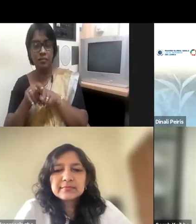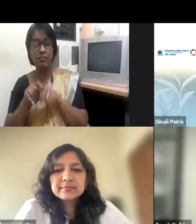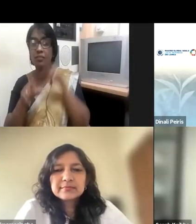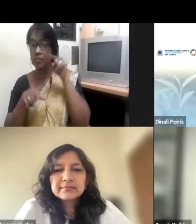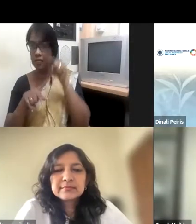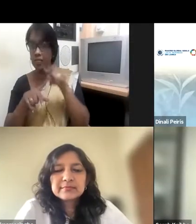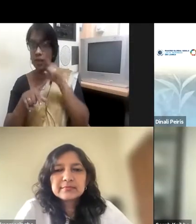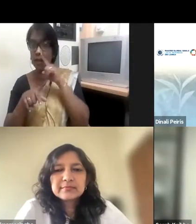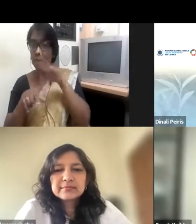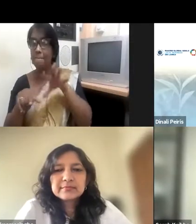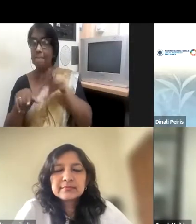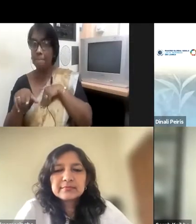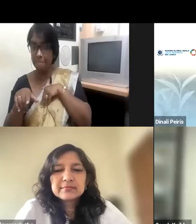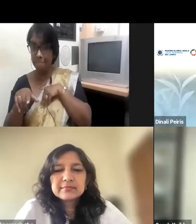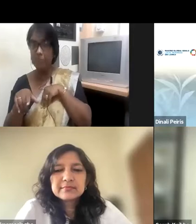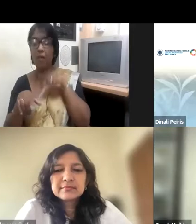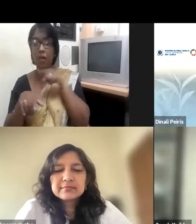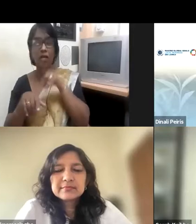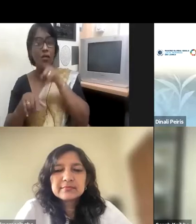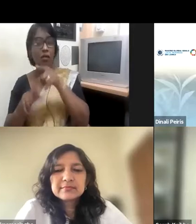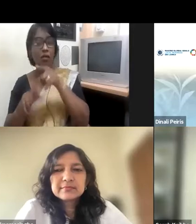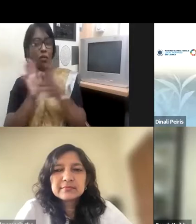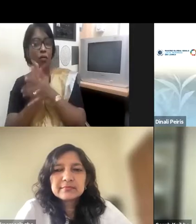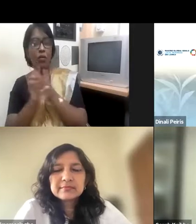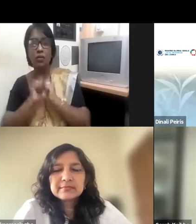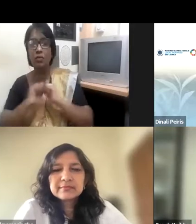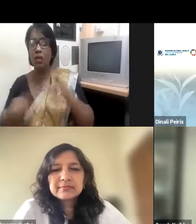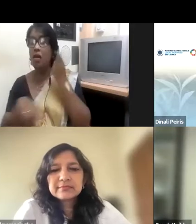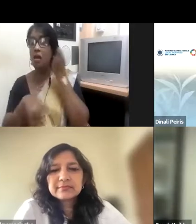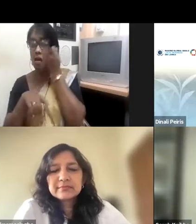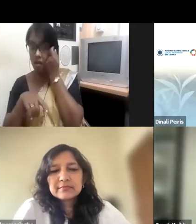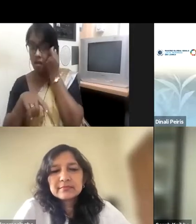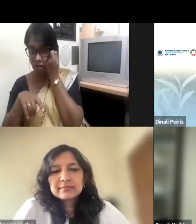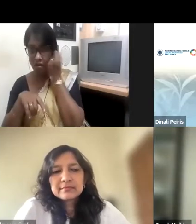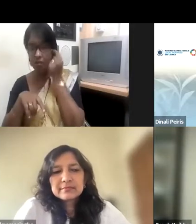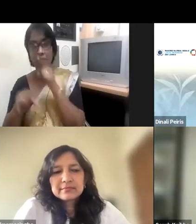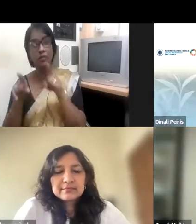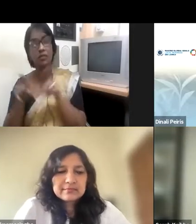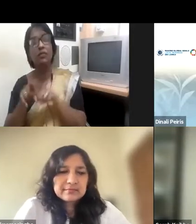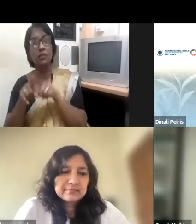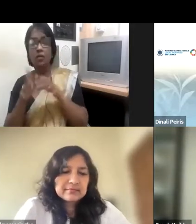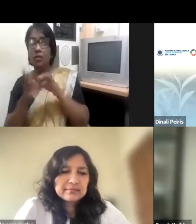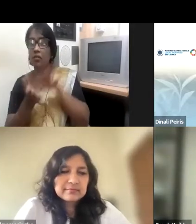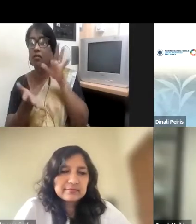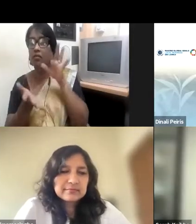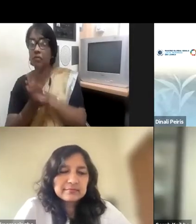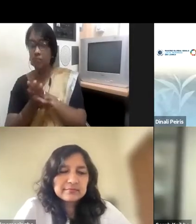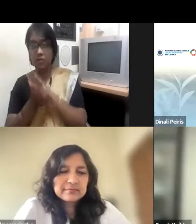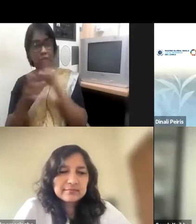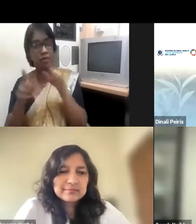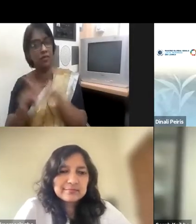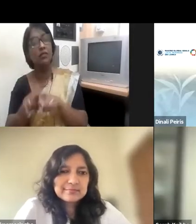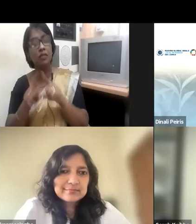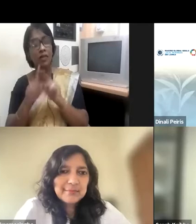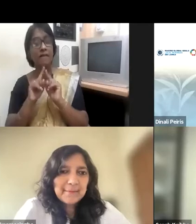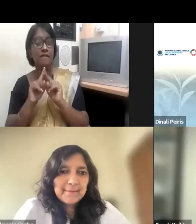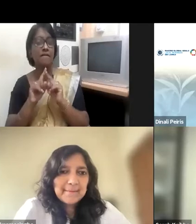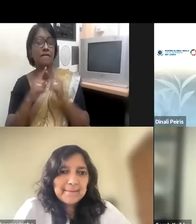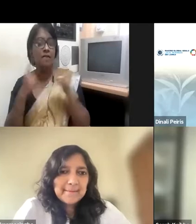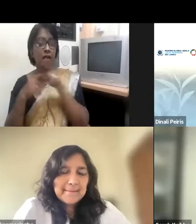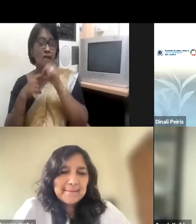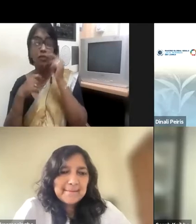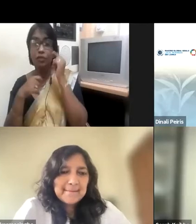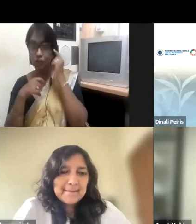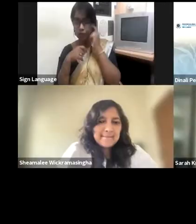forward with you. And your decision-making accordingly would change when you know and when you're self